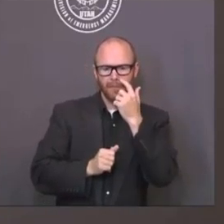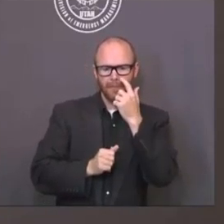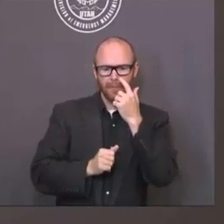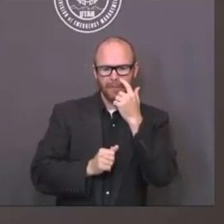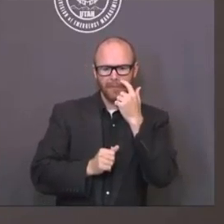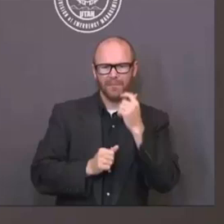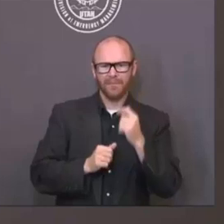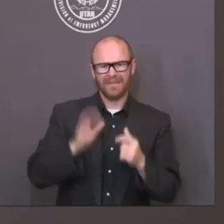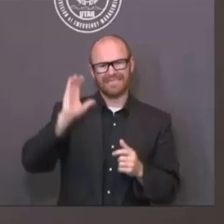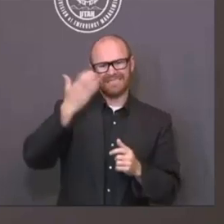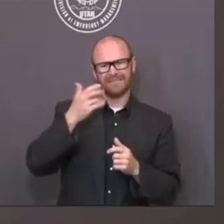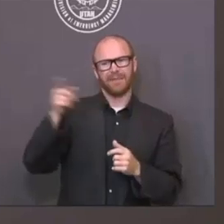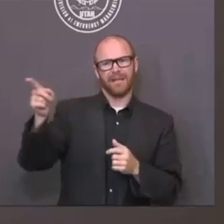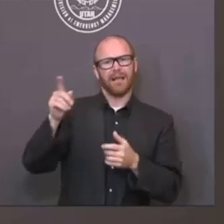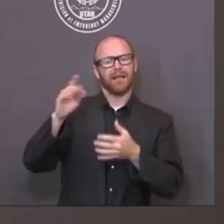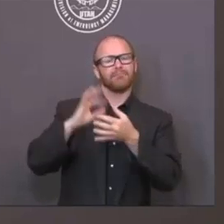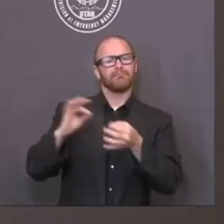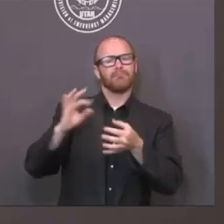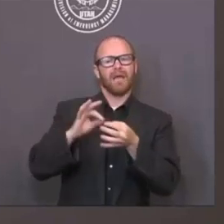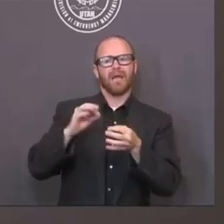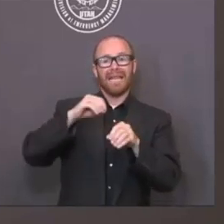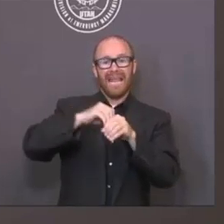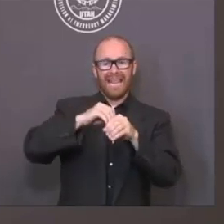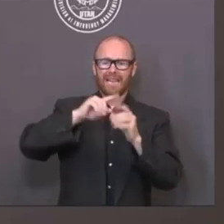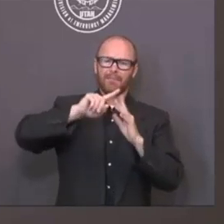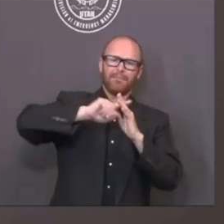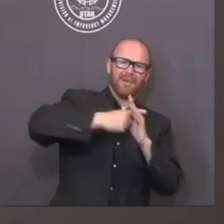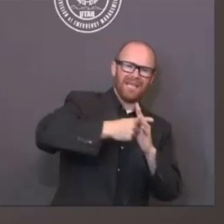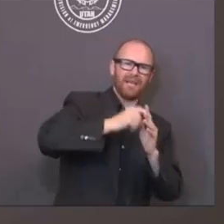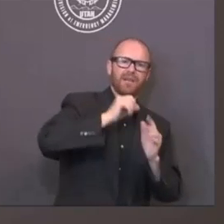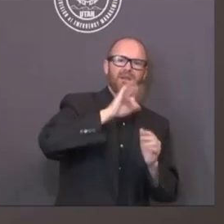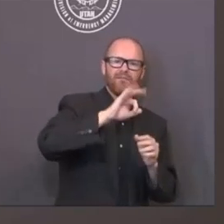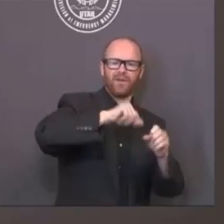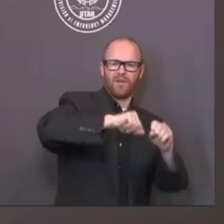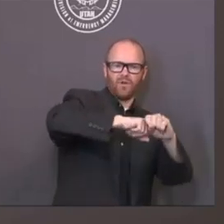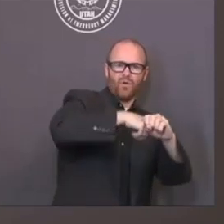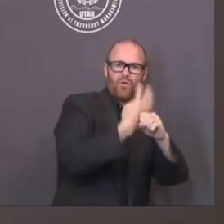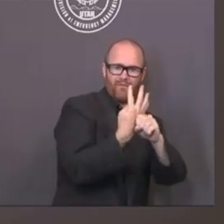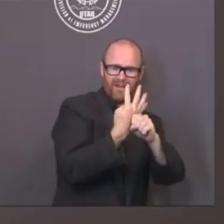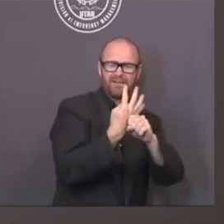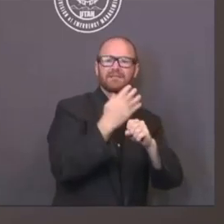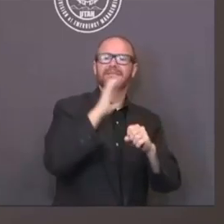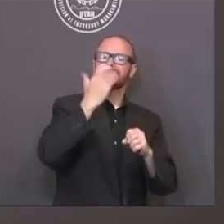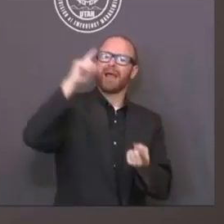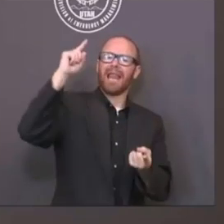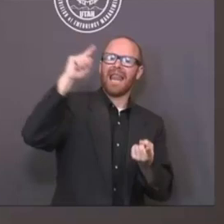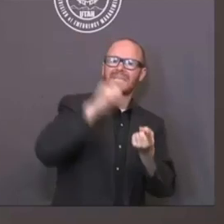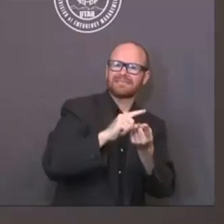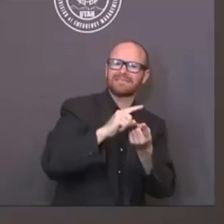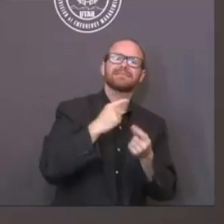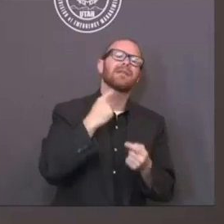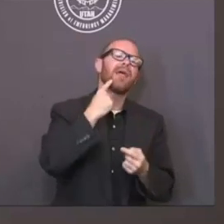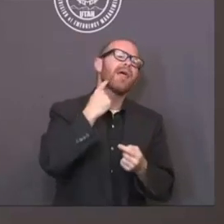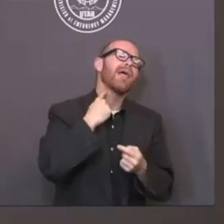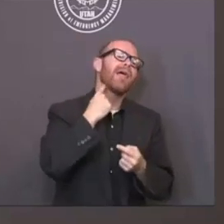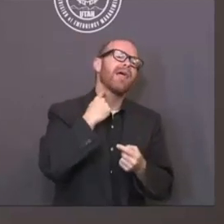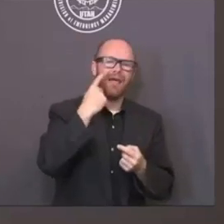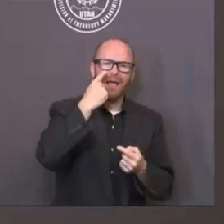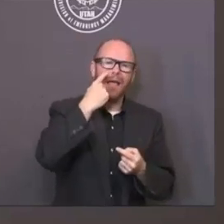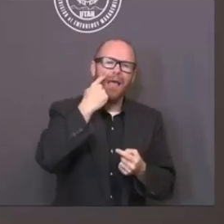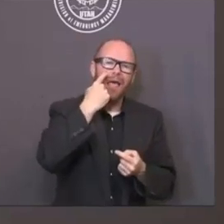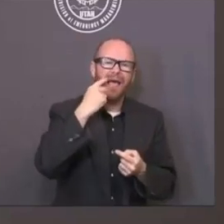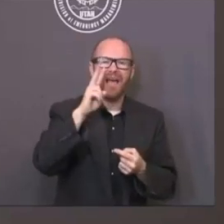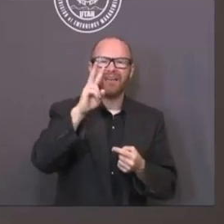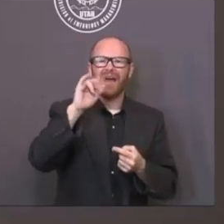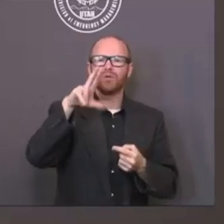was inadequate in the early days of the illness to produce a positive. Sure. Generally, if someone's already showing symptoms, though, they have enough